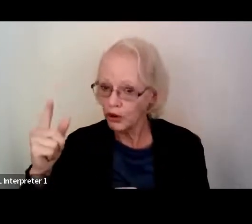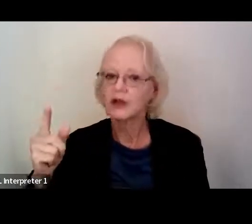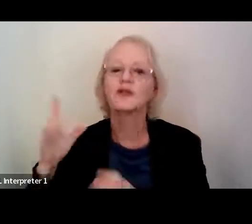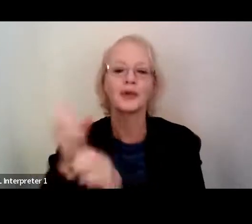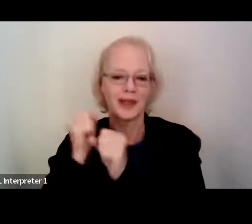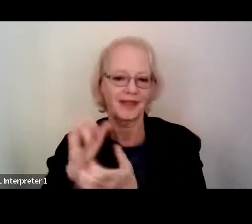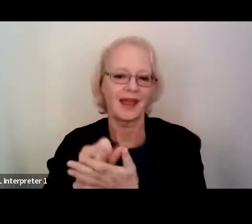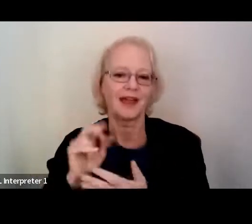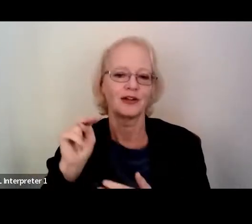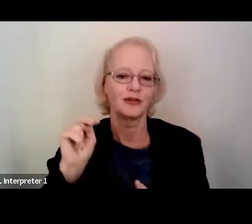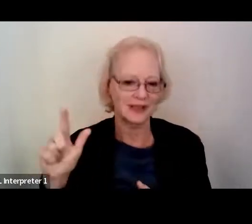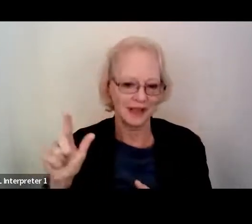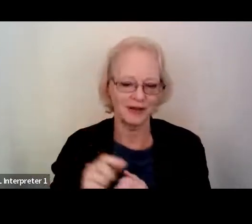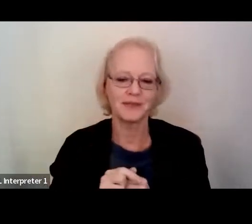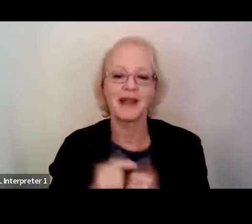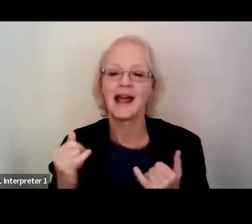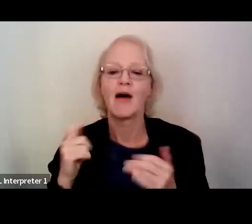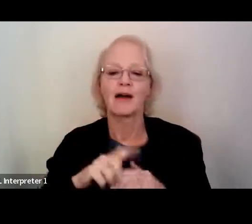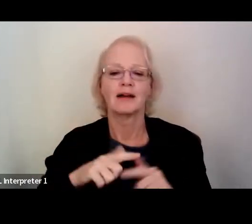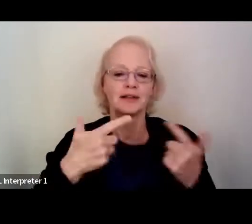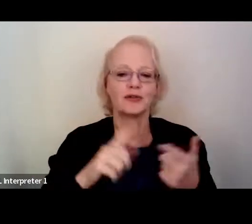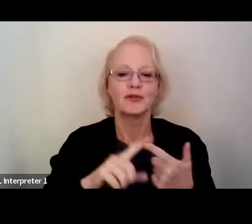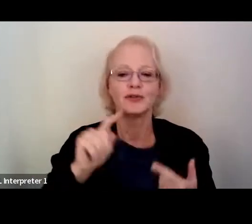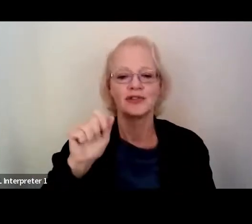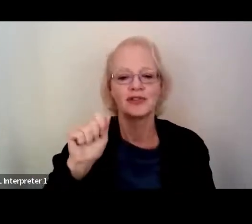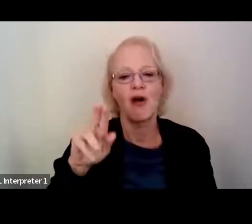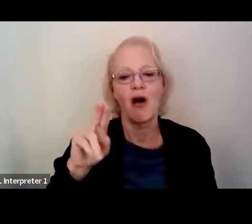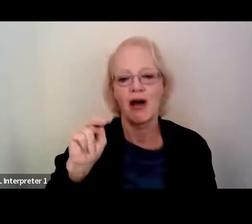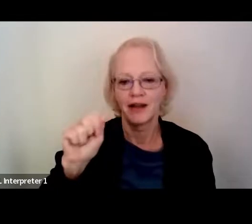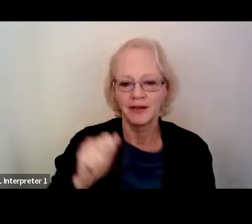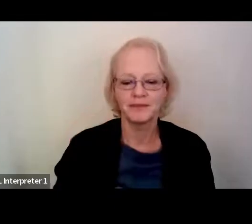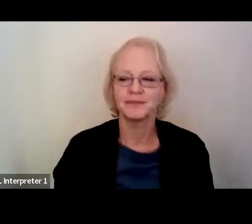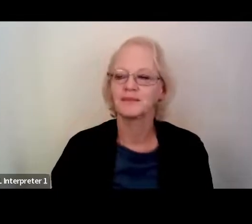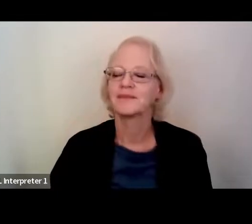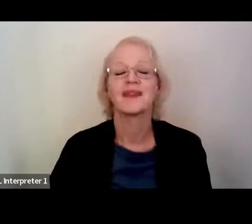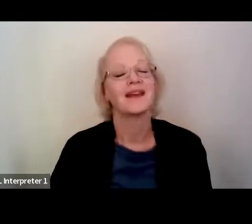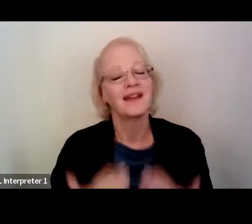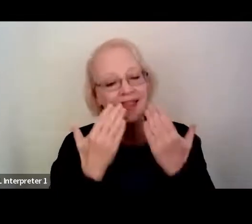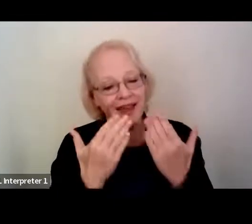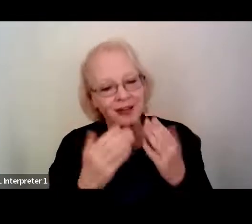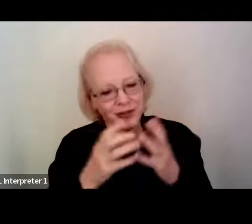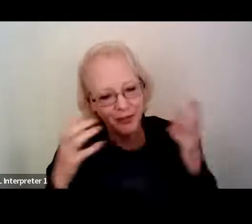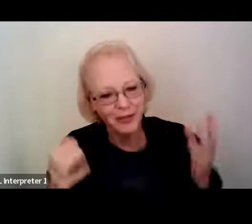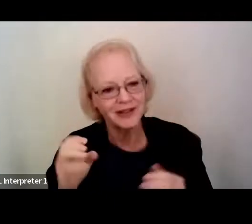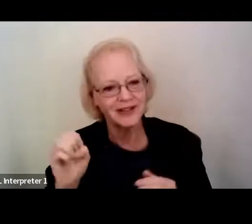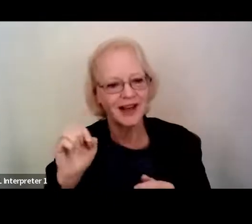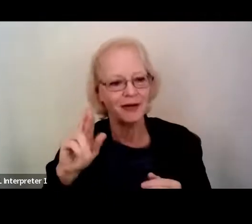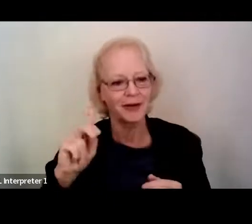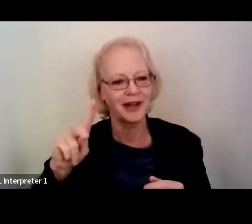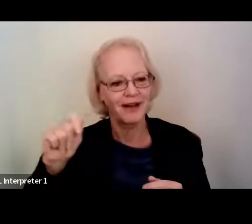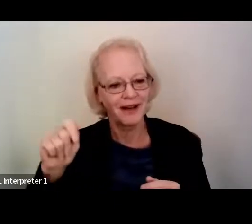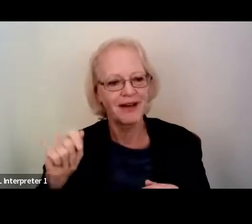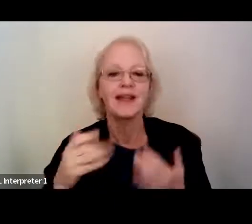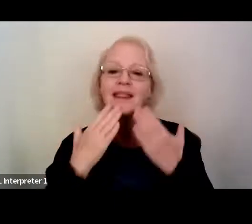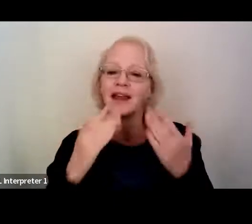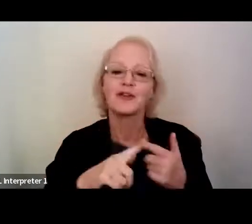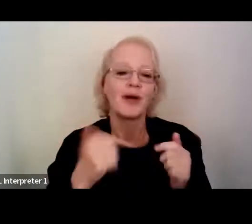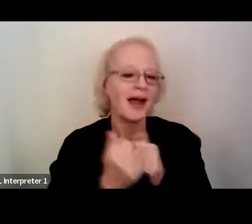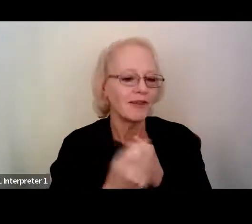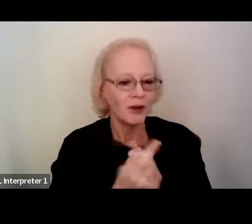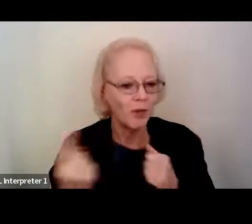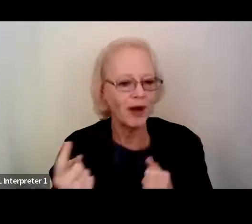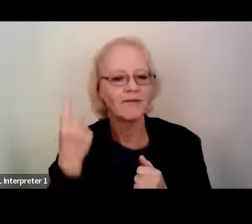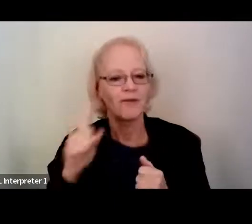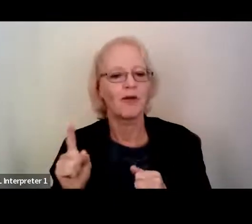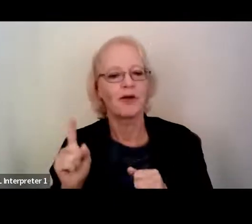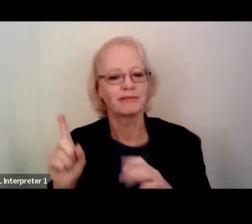And I'll now pass it over to Tana. Thank you. Thank you so much, Erica. And thanks to everyone for attending today's event